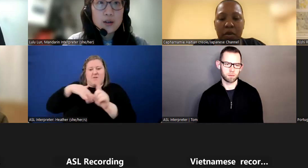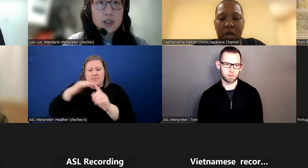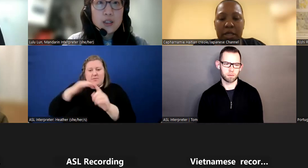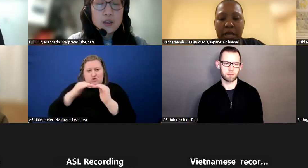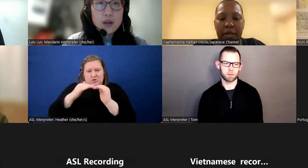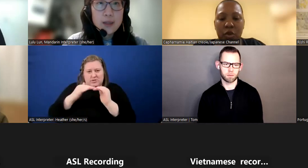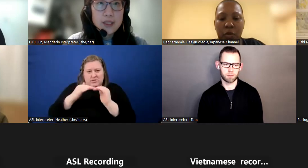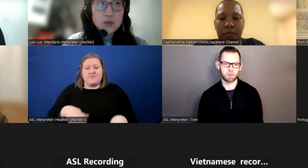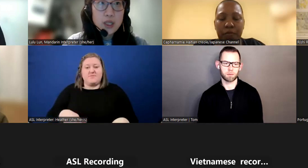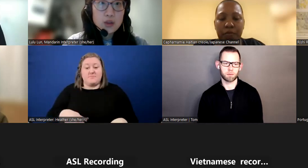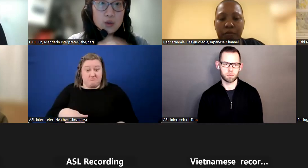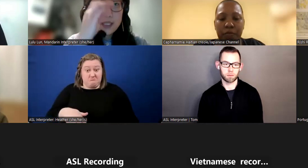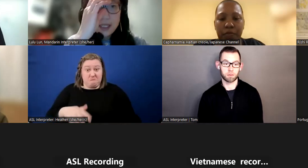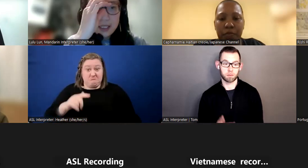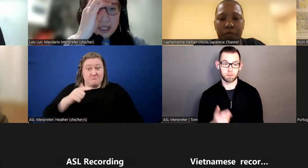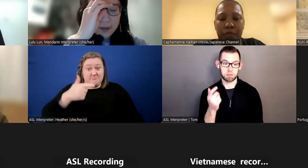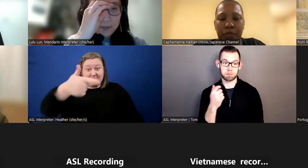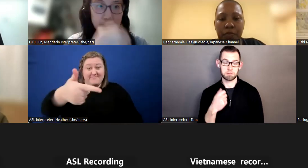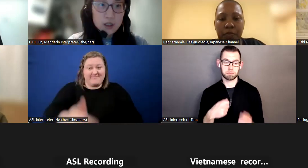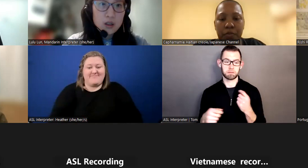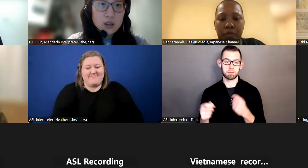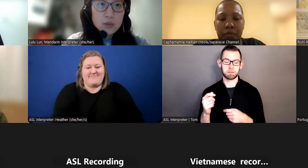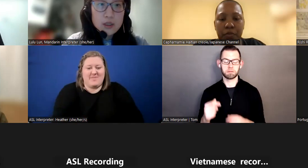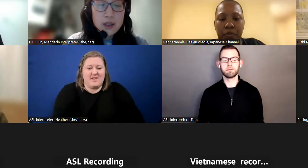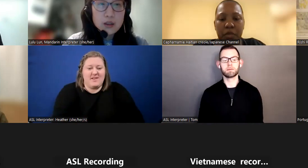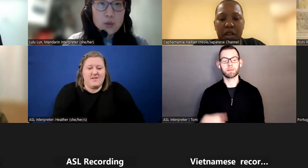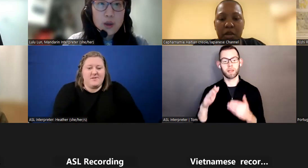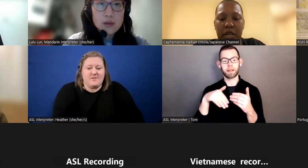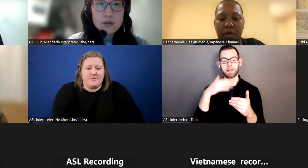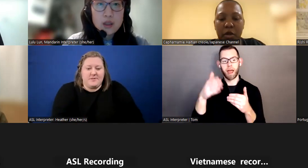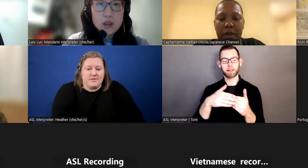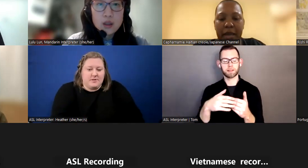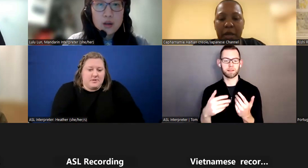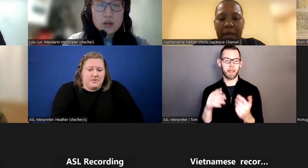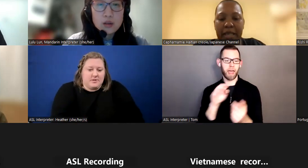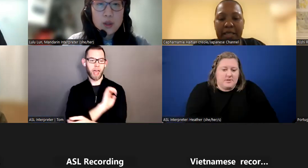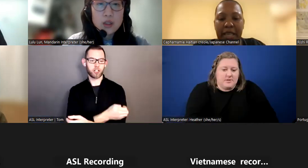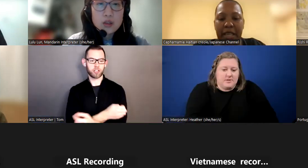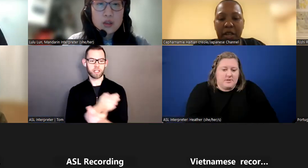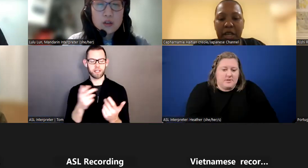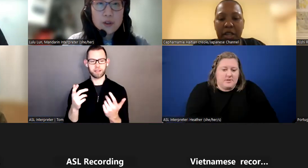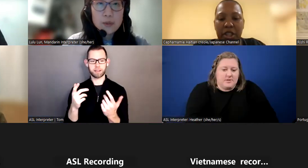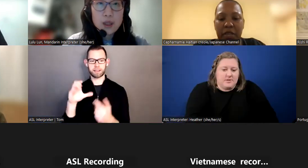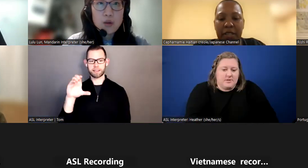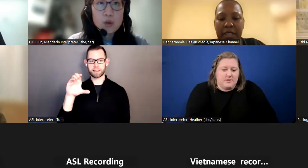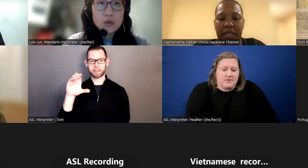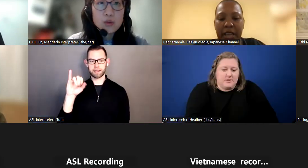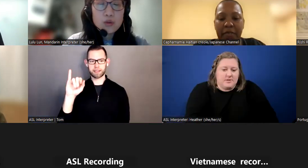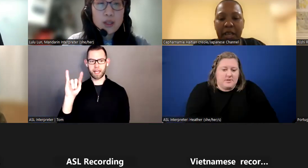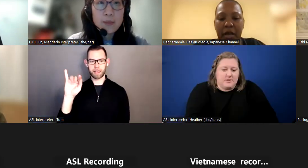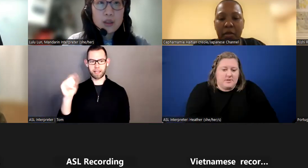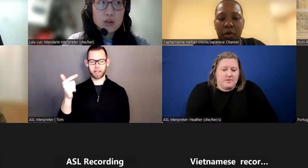Next is the Energy Facility Siting Board. I am deeply disappointed with this strategy.